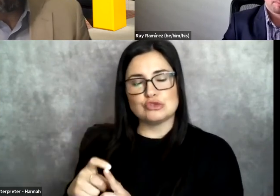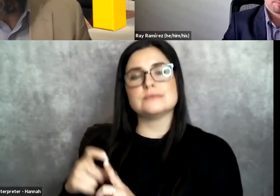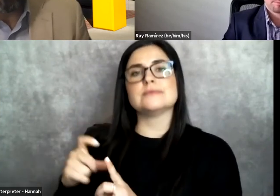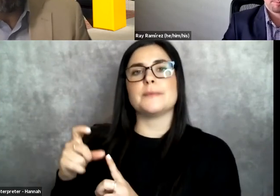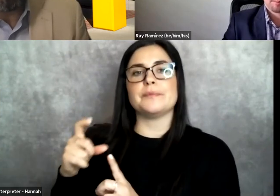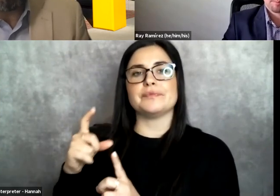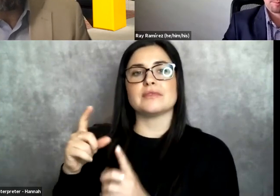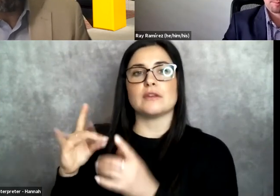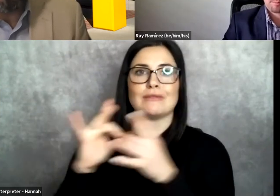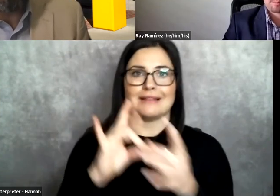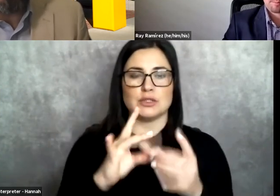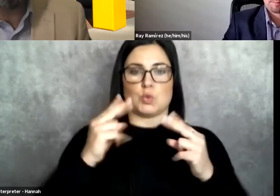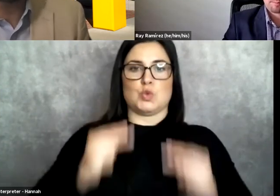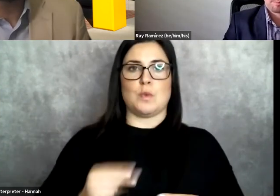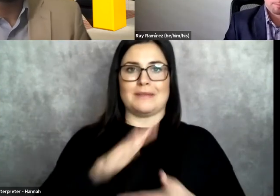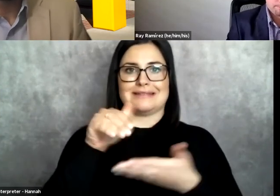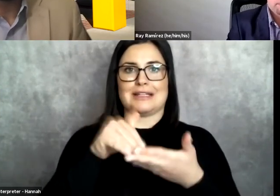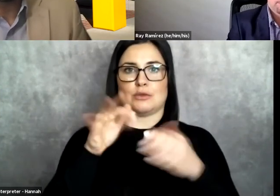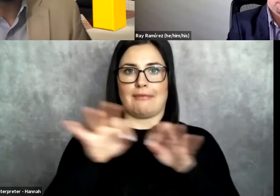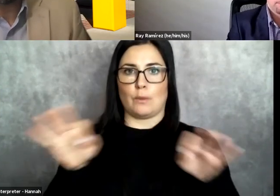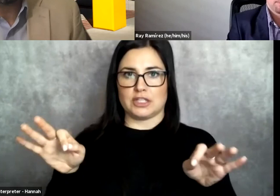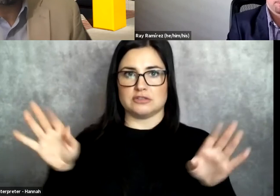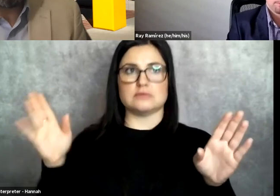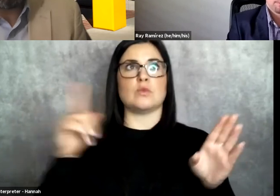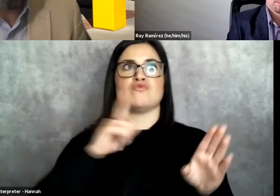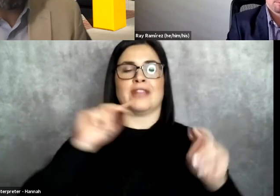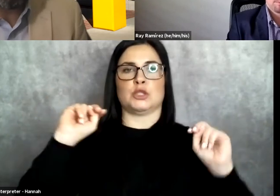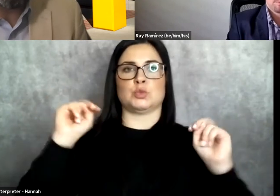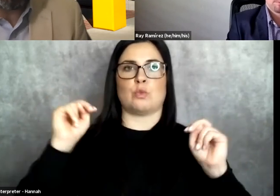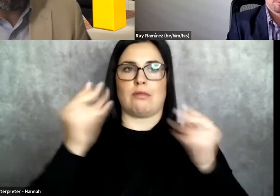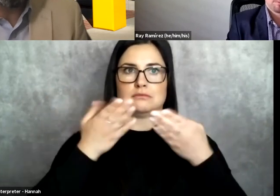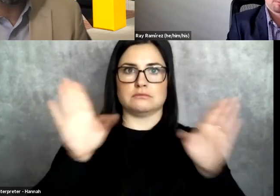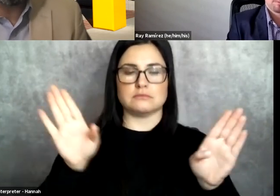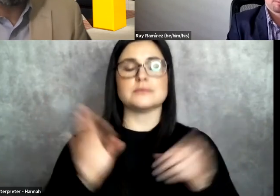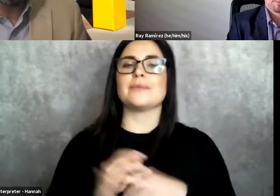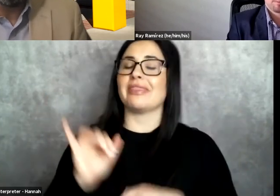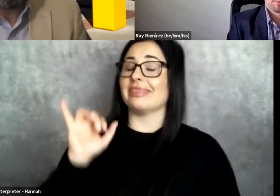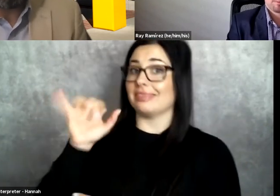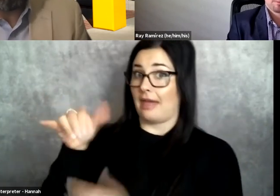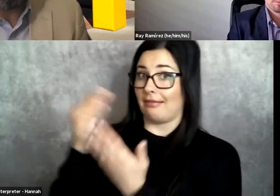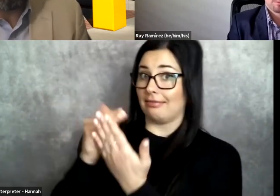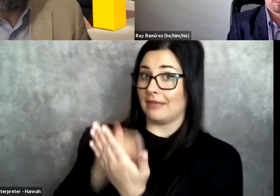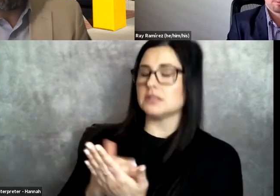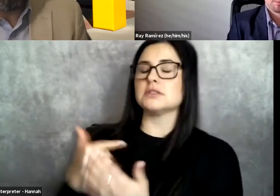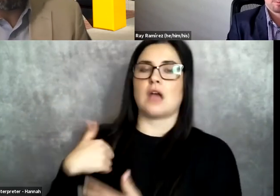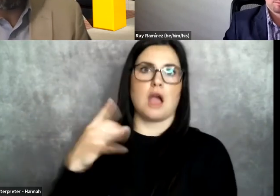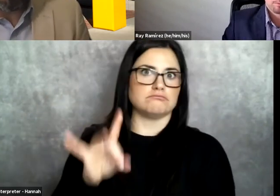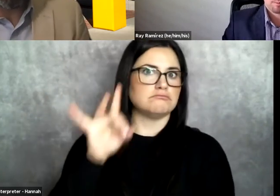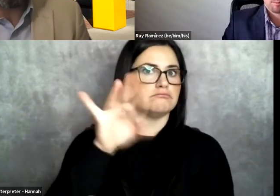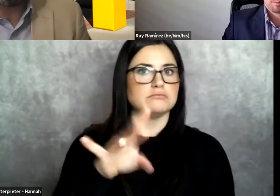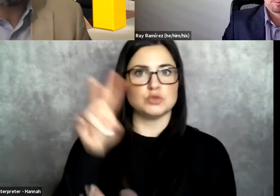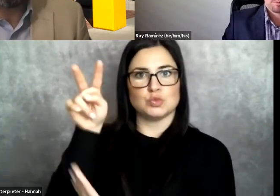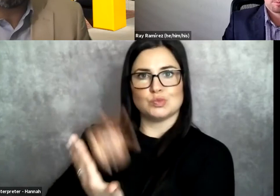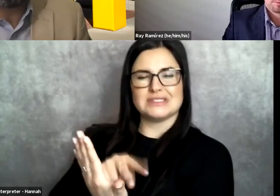centered around human-centered language. And then that's something that I always advise folks to see.